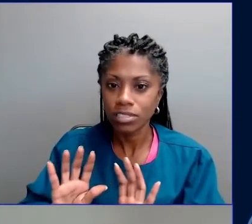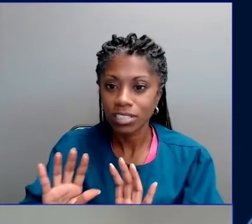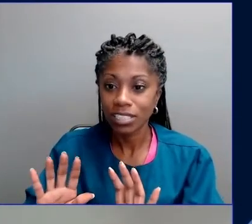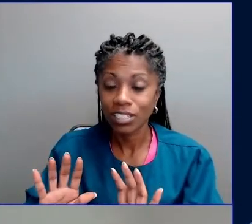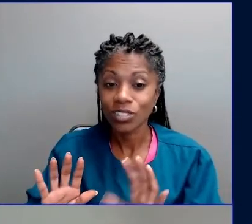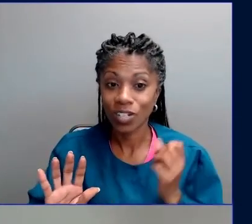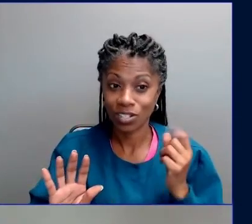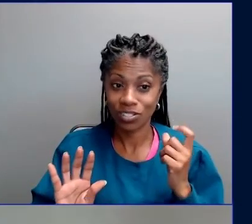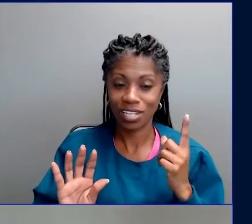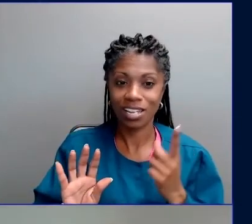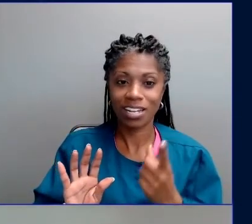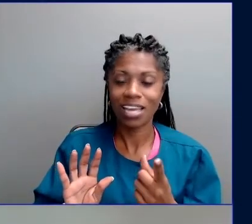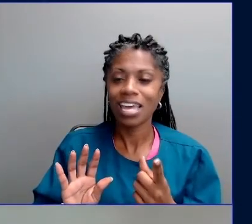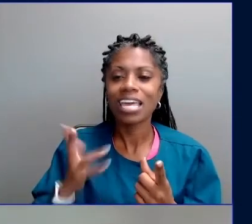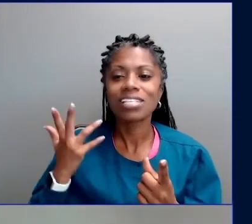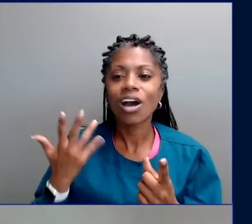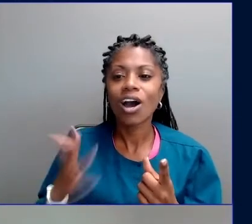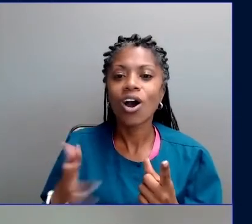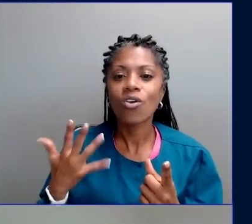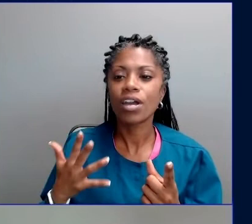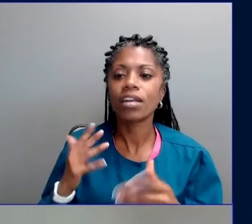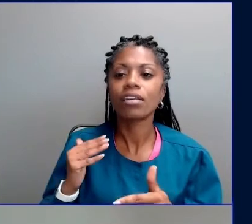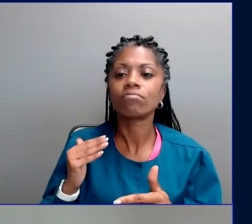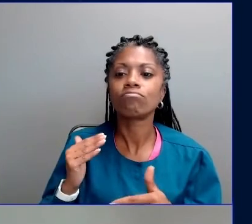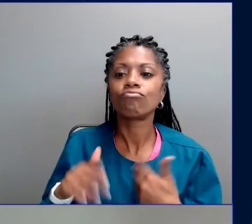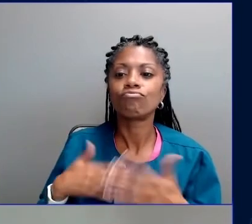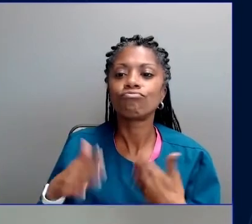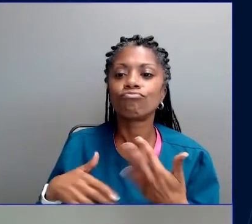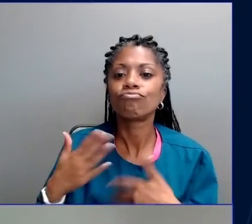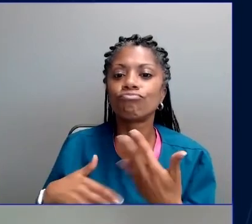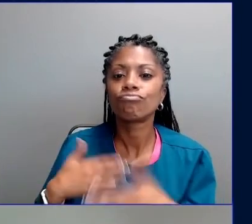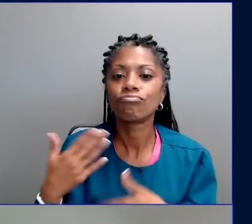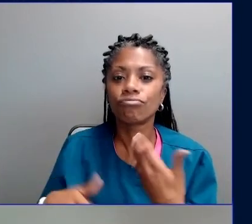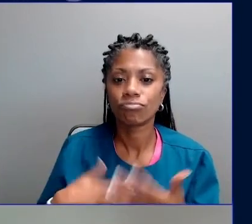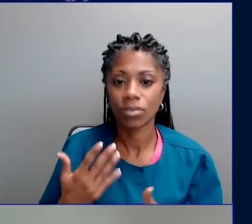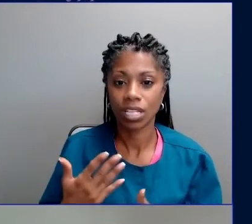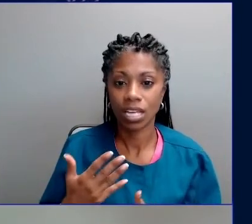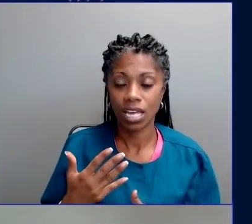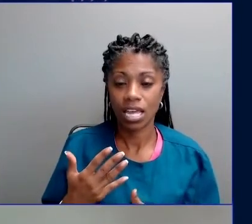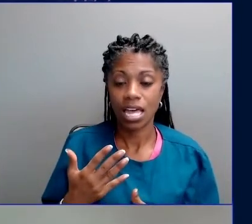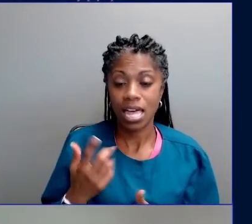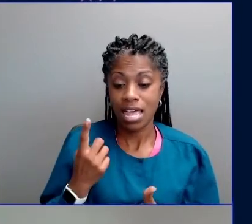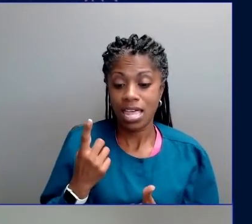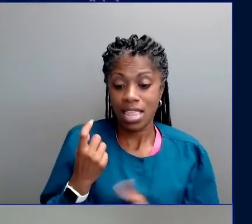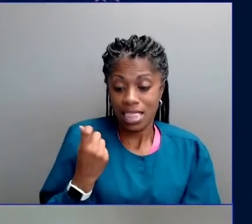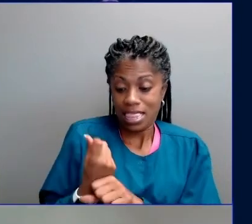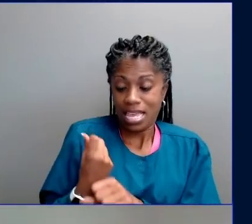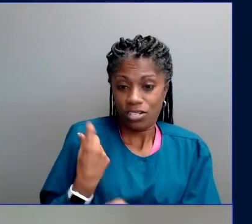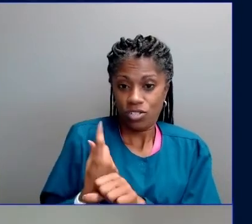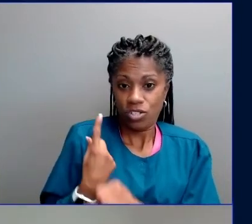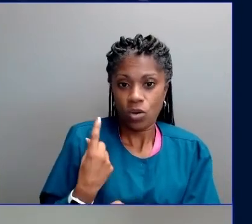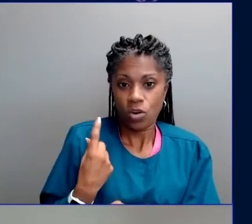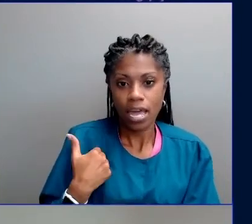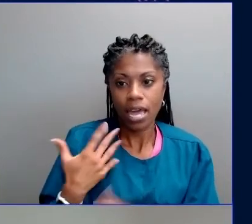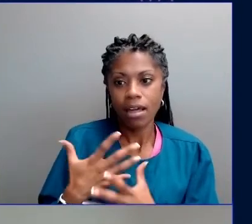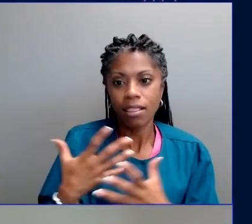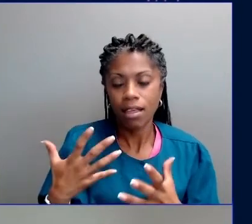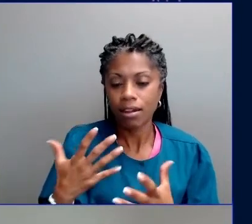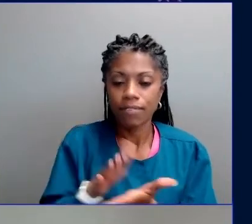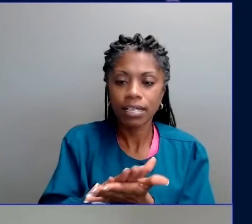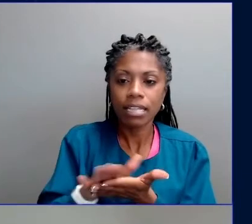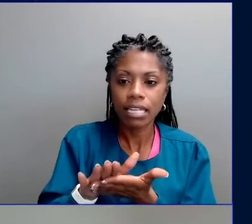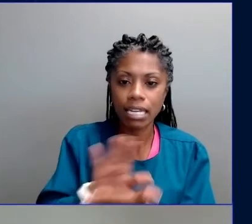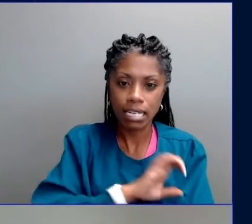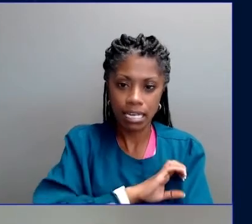motion. 90% of new energy around the world last year was clean energy, much of it in low-income countries that don't have access to fossil